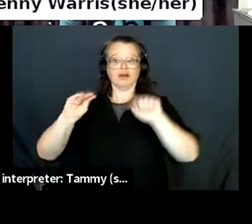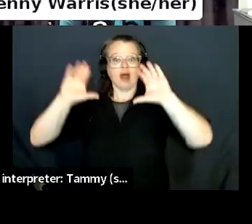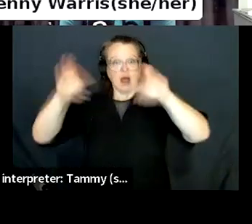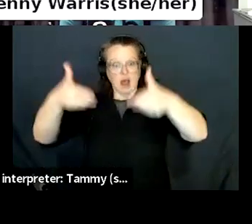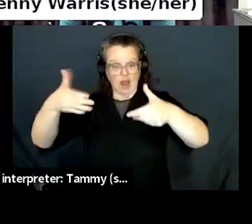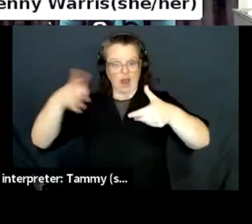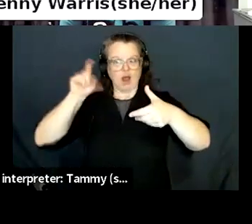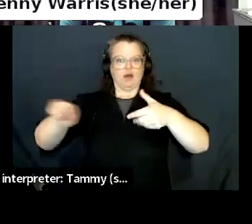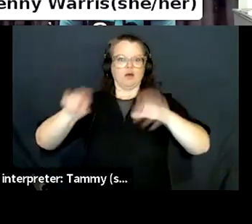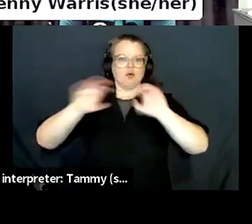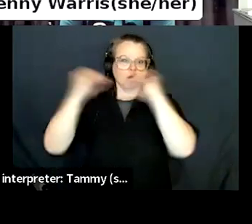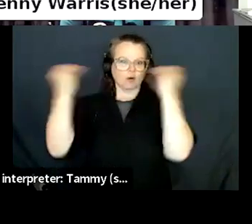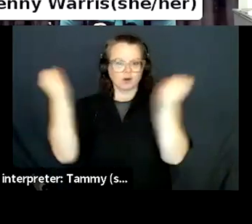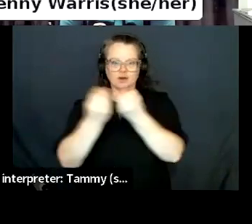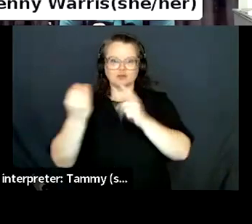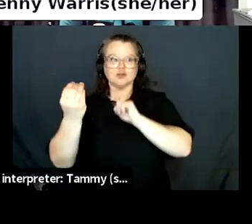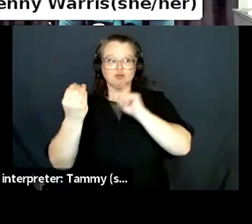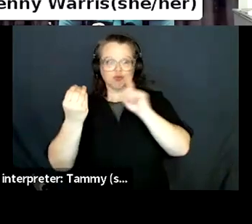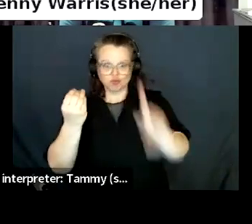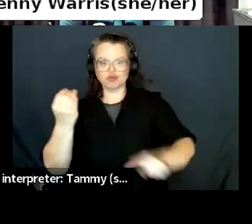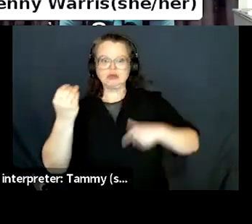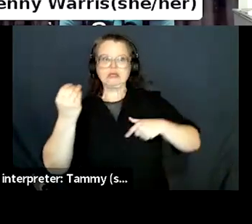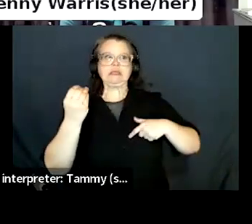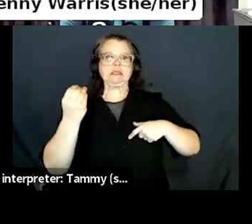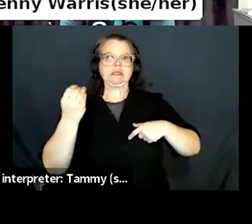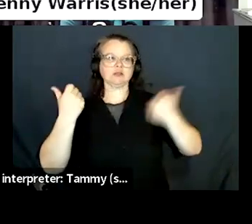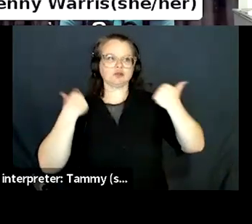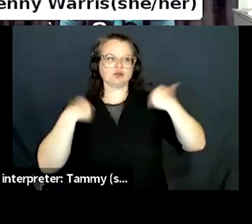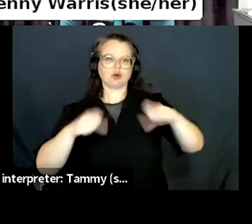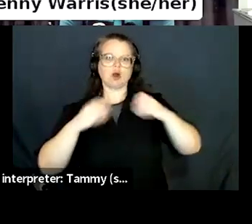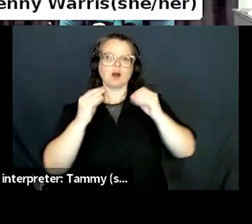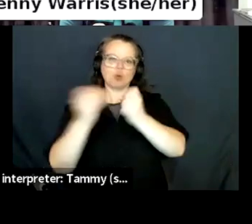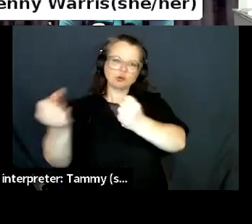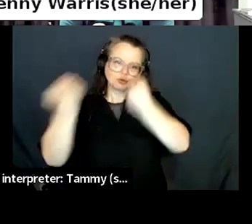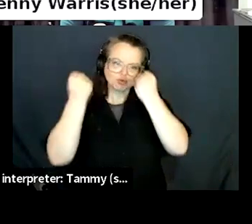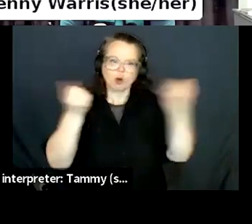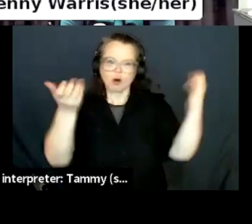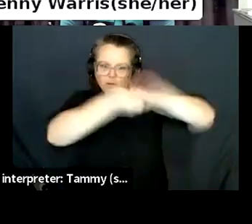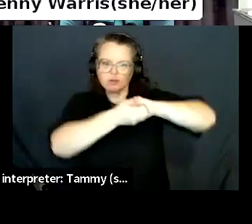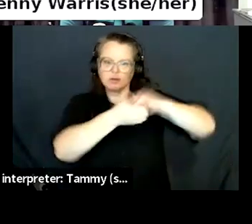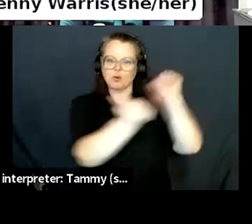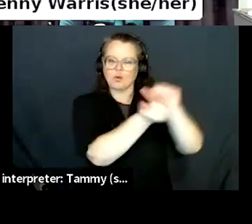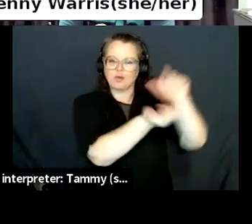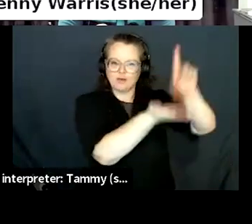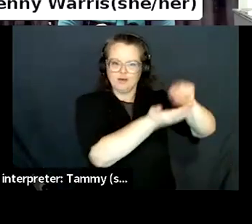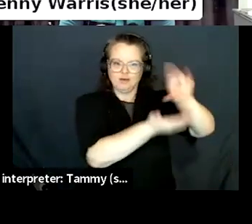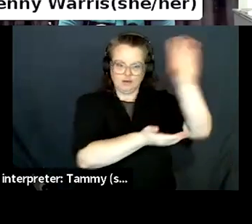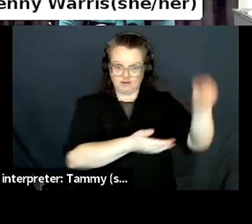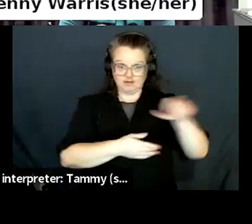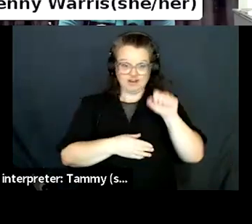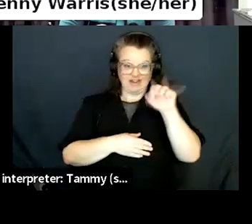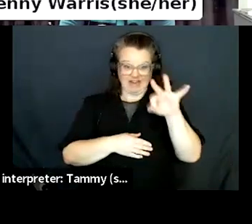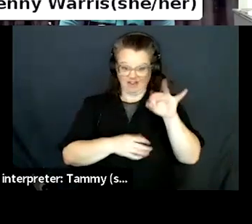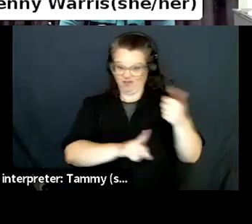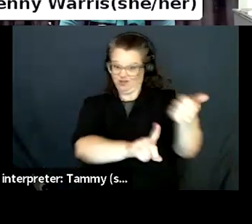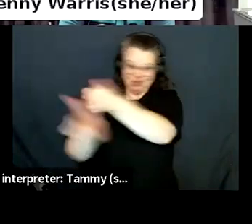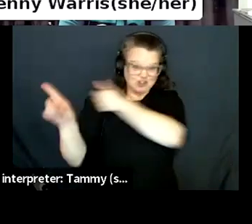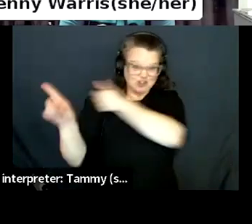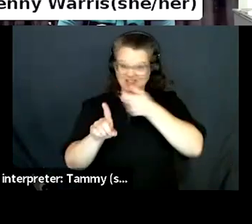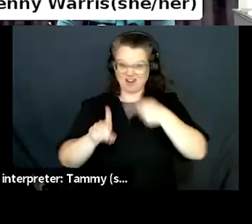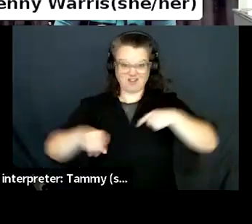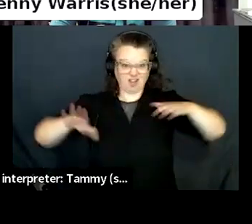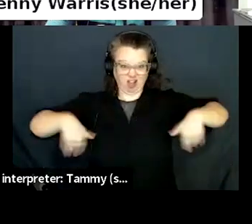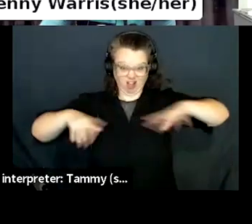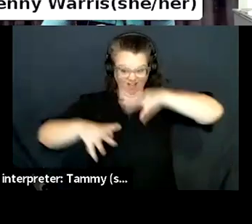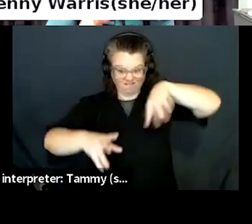create better return policies. The work they have done is truly amazing. And if you're not part of it, then, then you're missing out on a huge